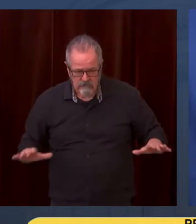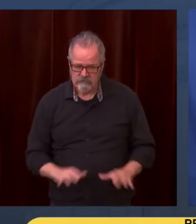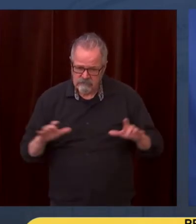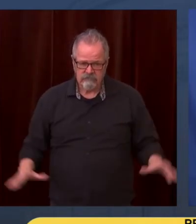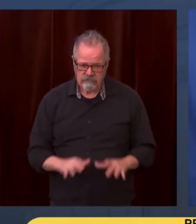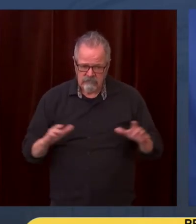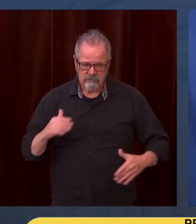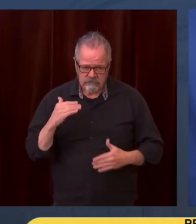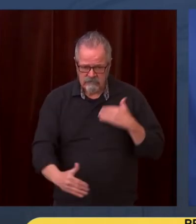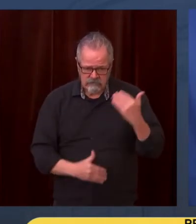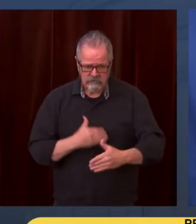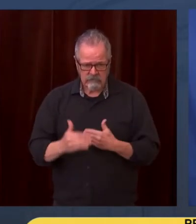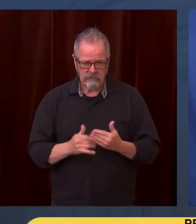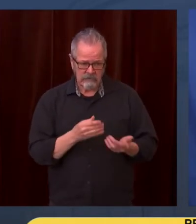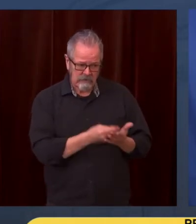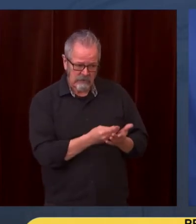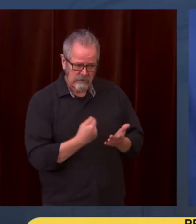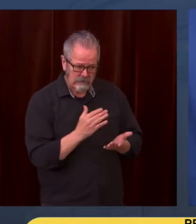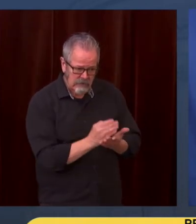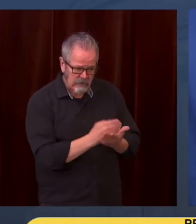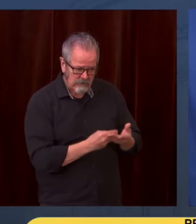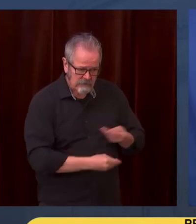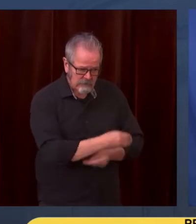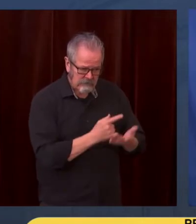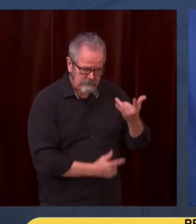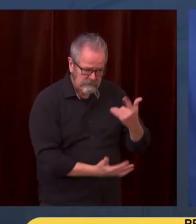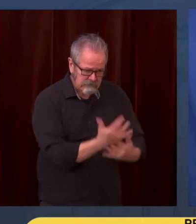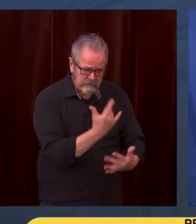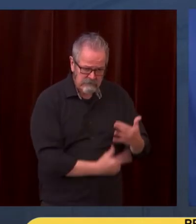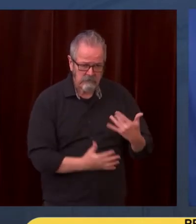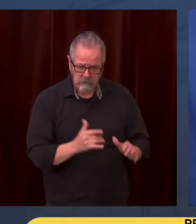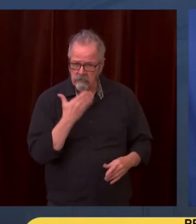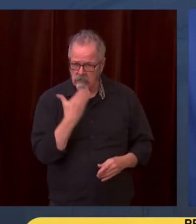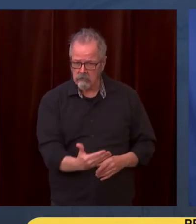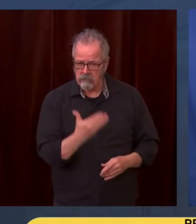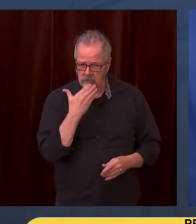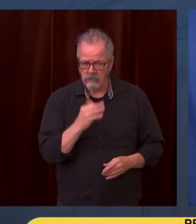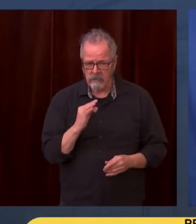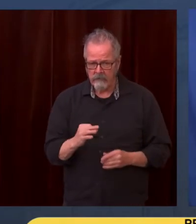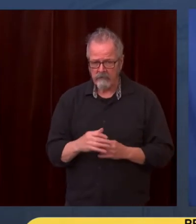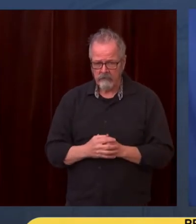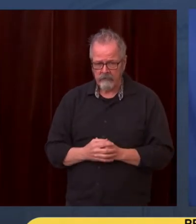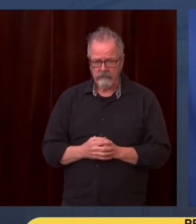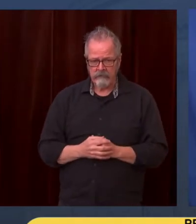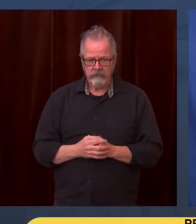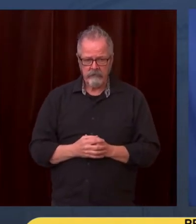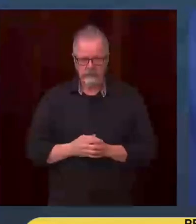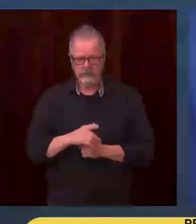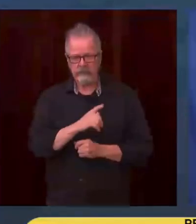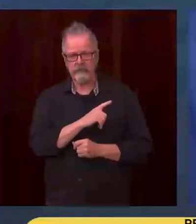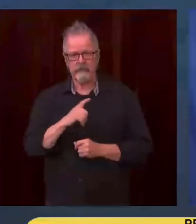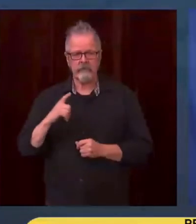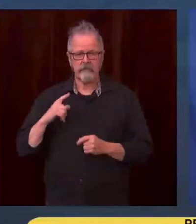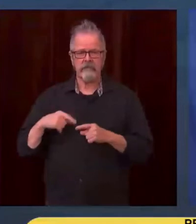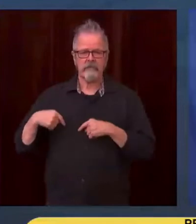The legislature has been working on a transportation budget for several months, but they have not reached any deals in this regard.